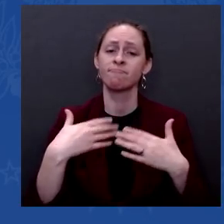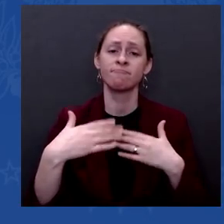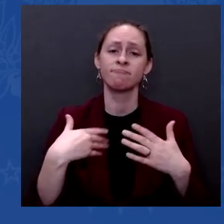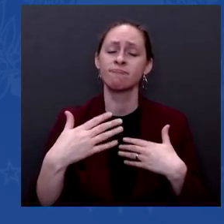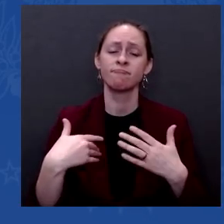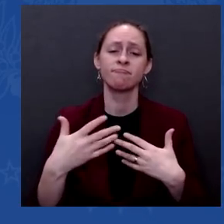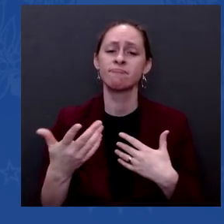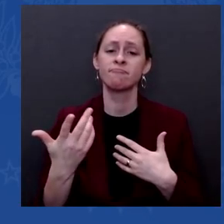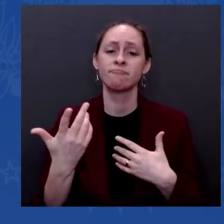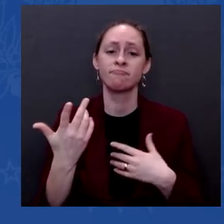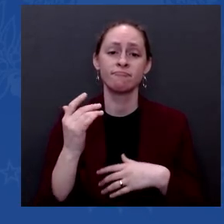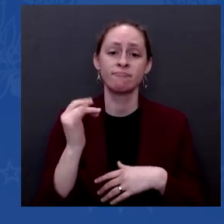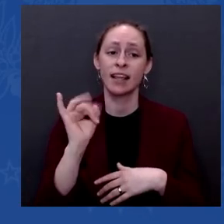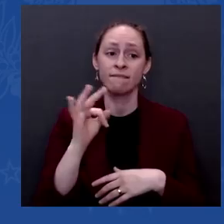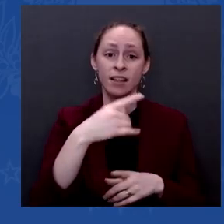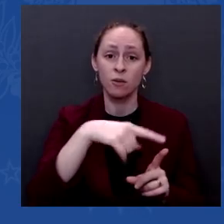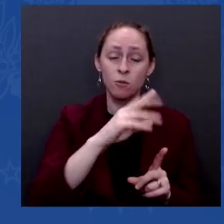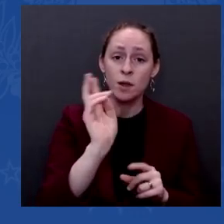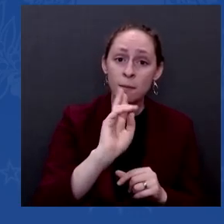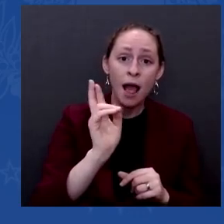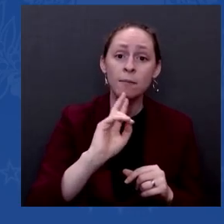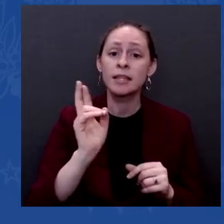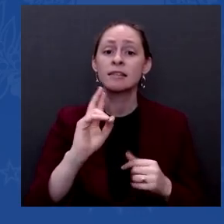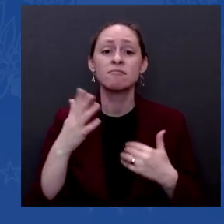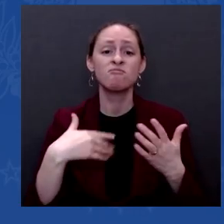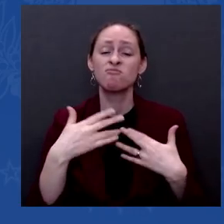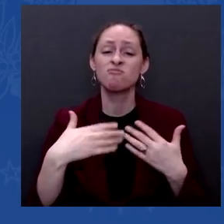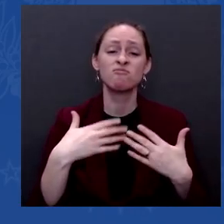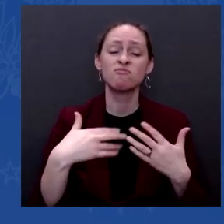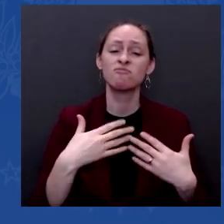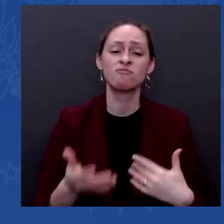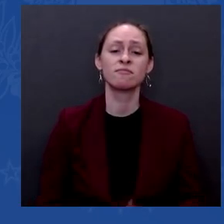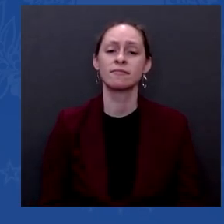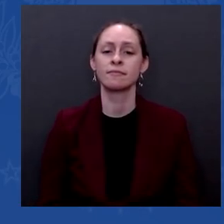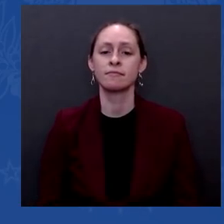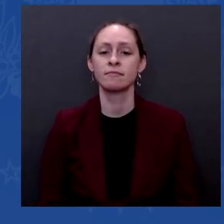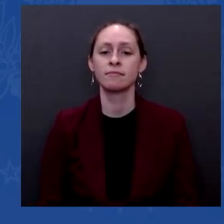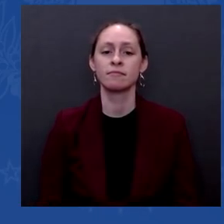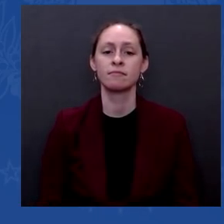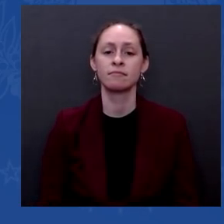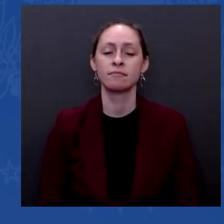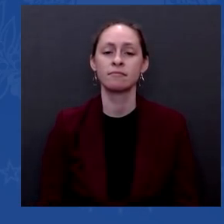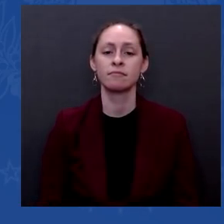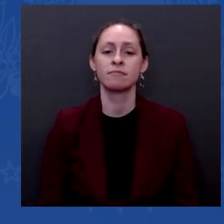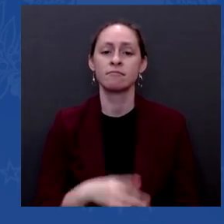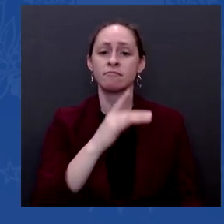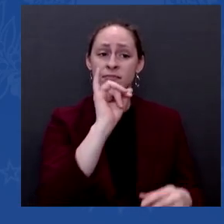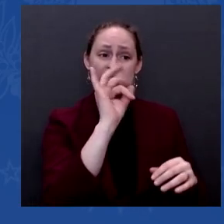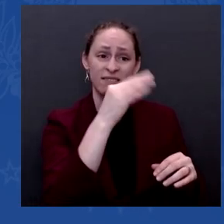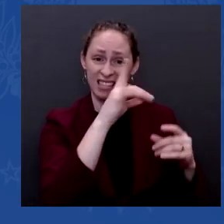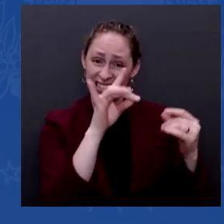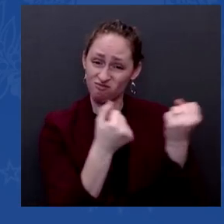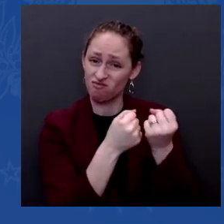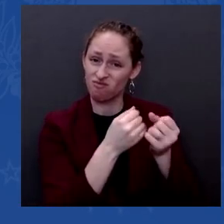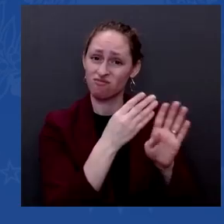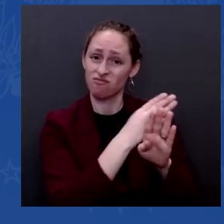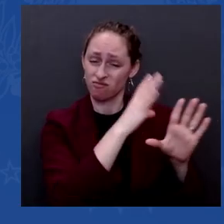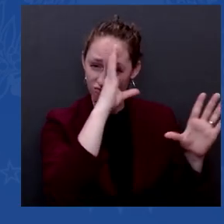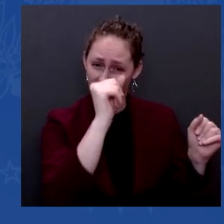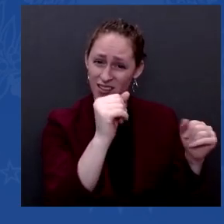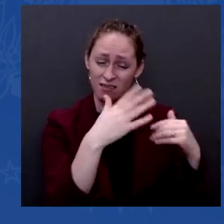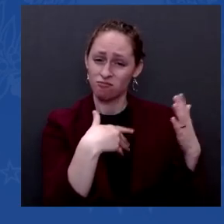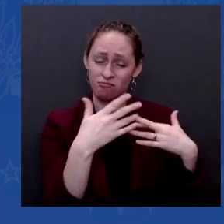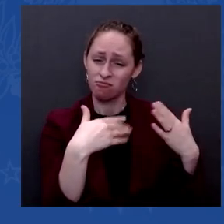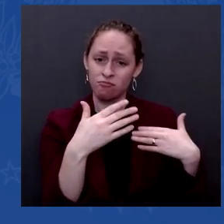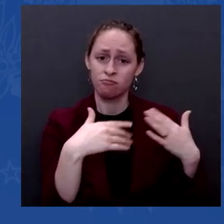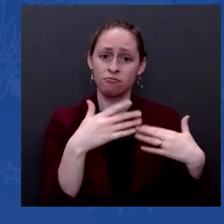on January 6th and think, that's — that's a problem. That's a real problem. One one more question, Mr.